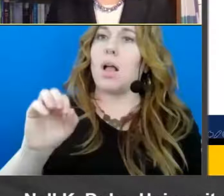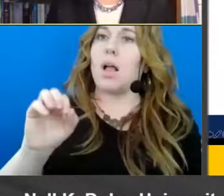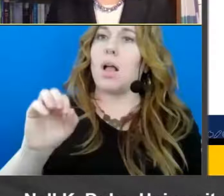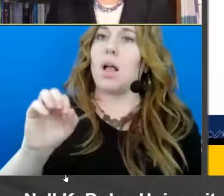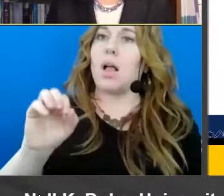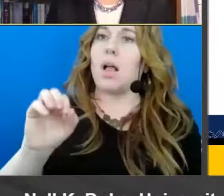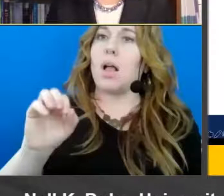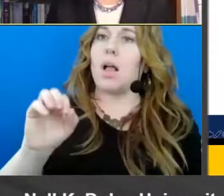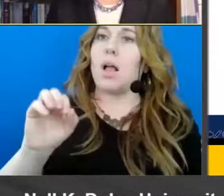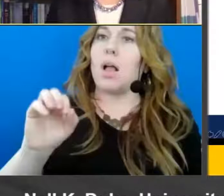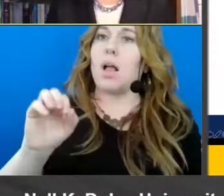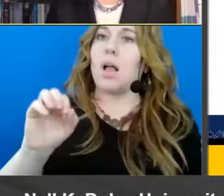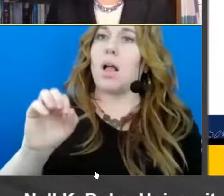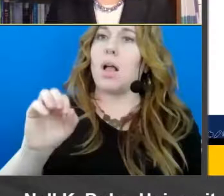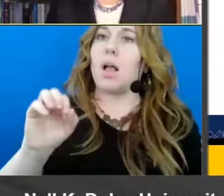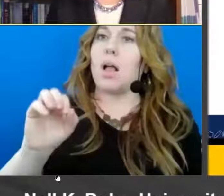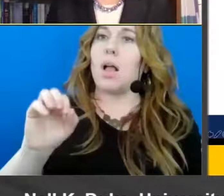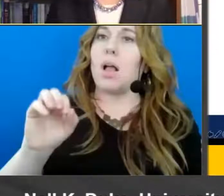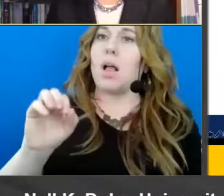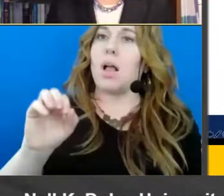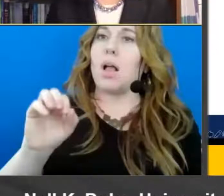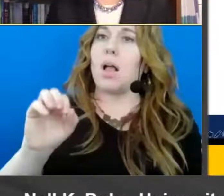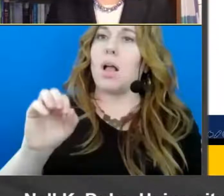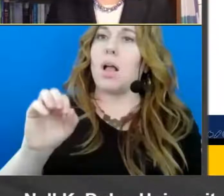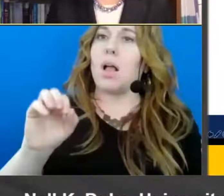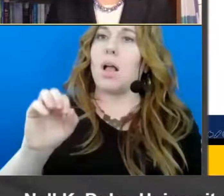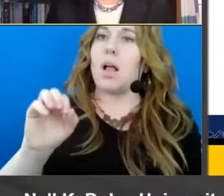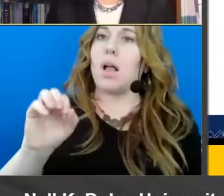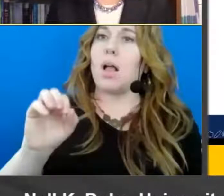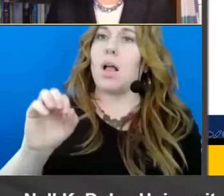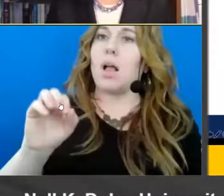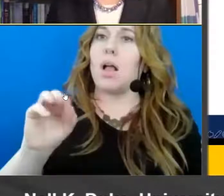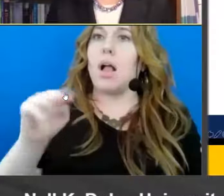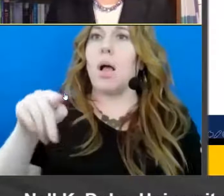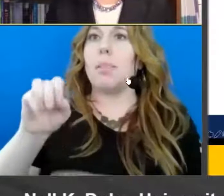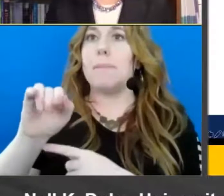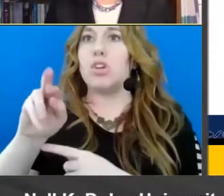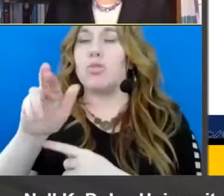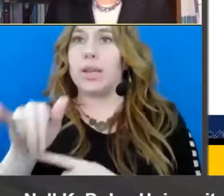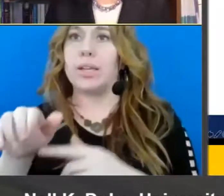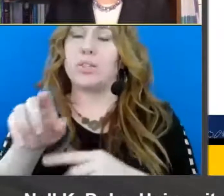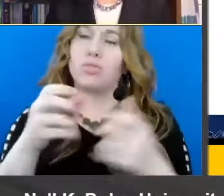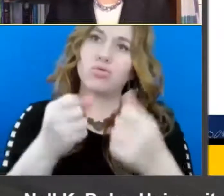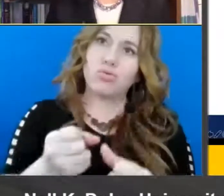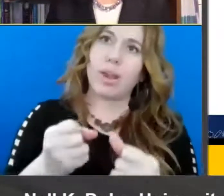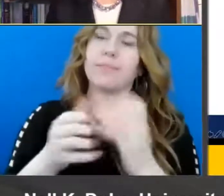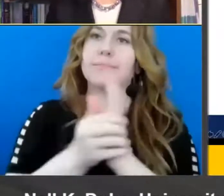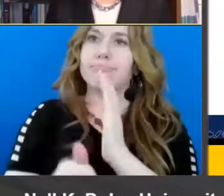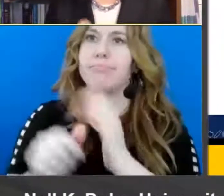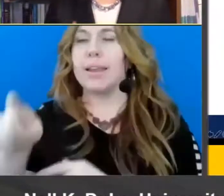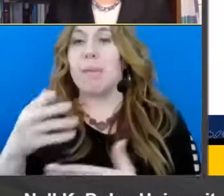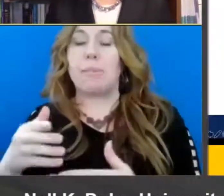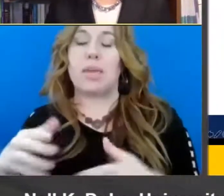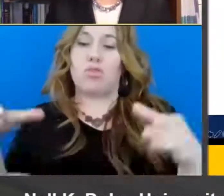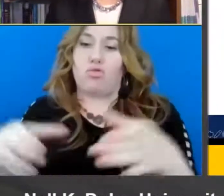heterogeneous grouping so those are kind of the two broad ways of thinking about grouping students six students for example might have three students who